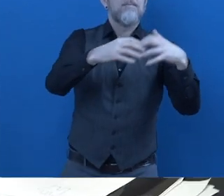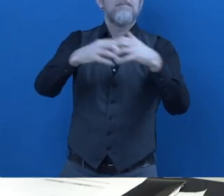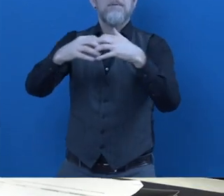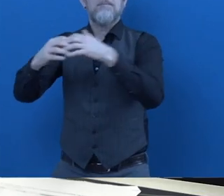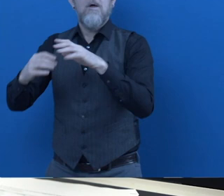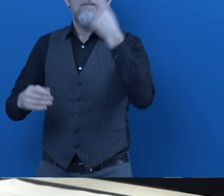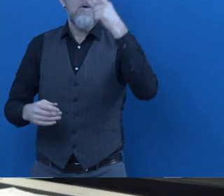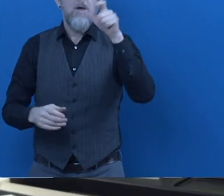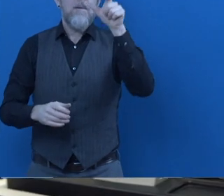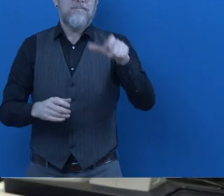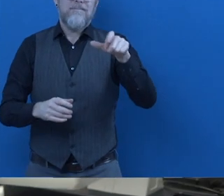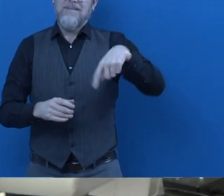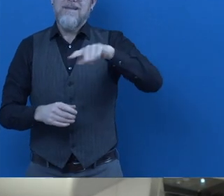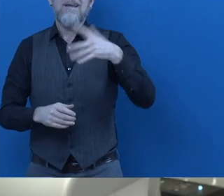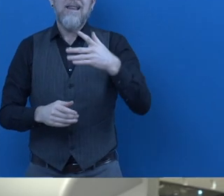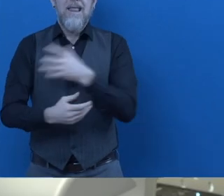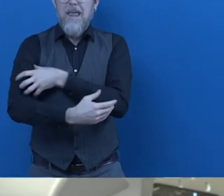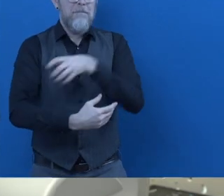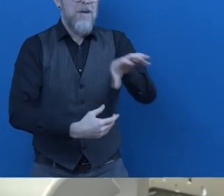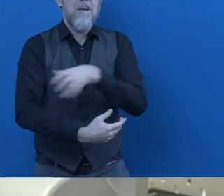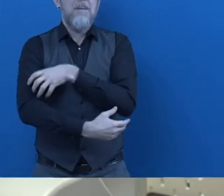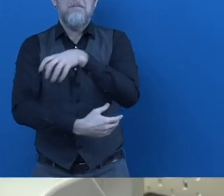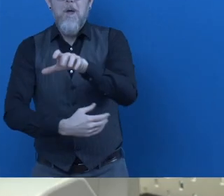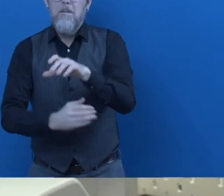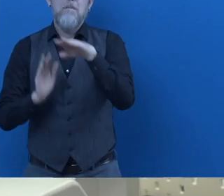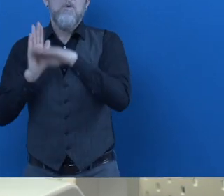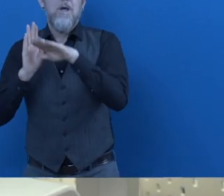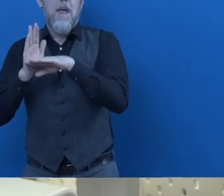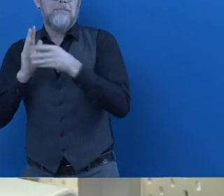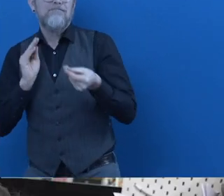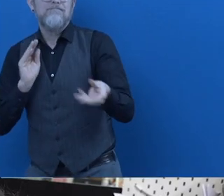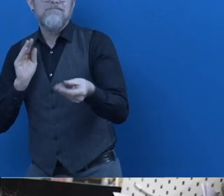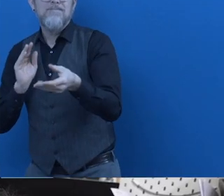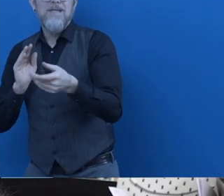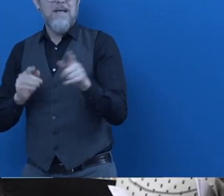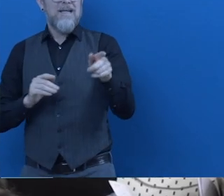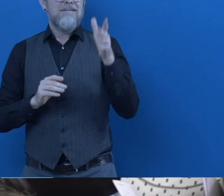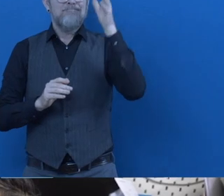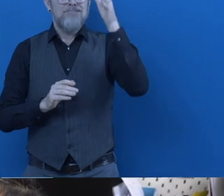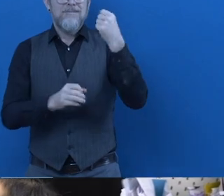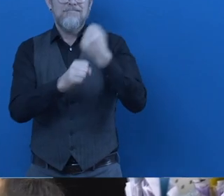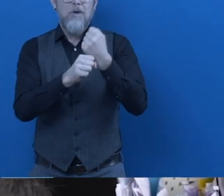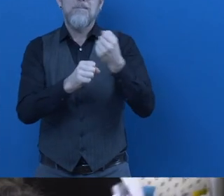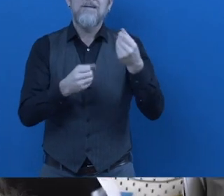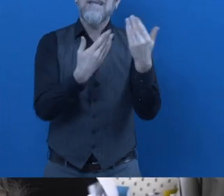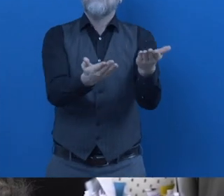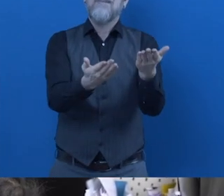year empowerment programs as well as getting them a job and become alumni to give back to the juniors.